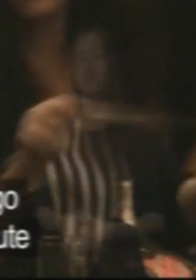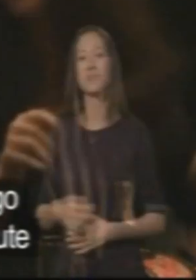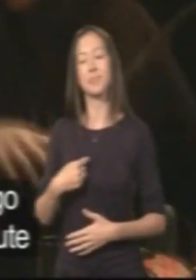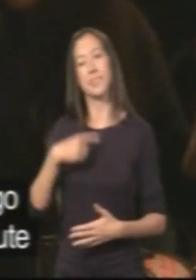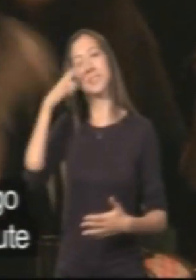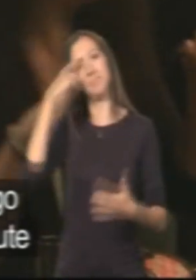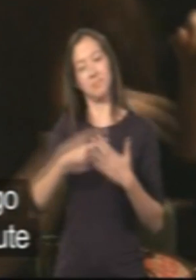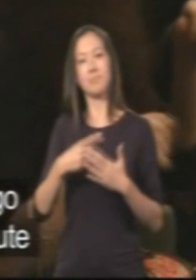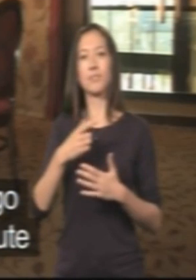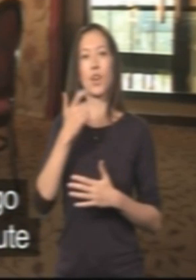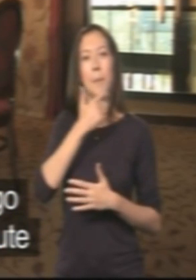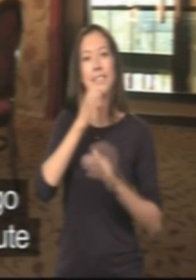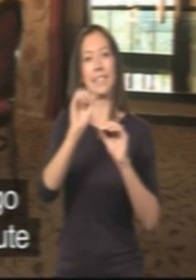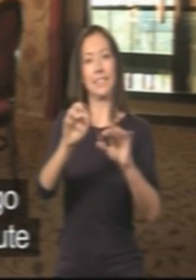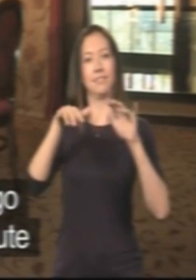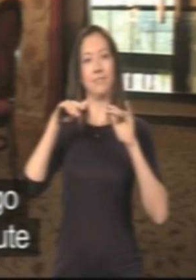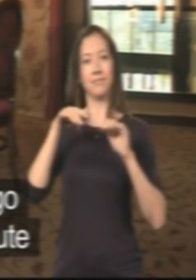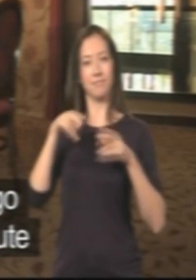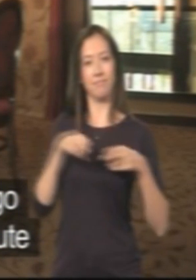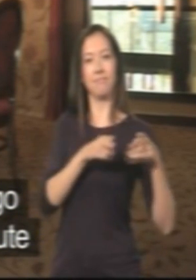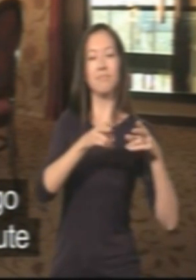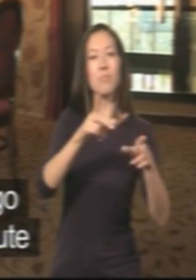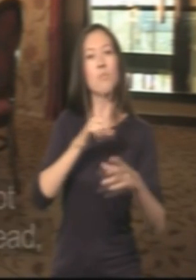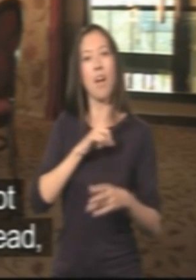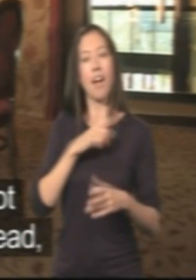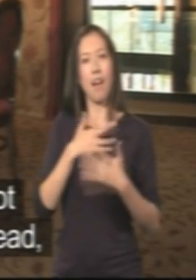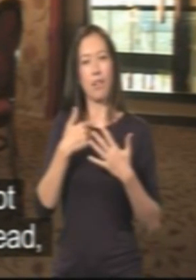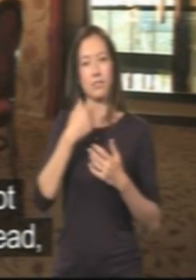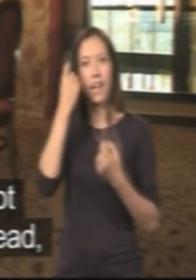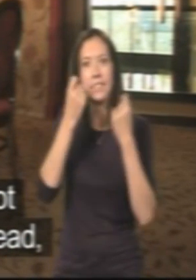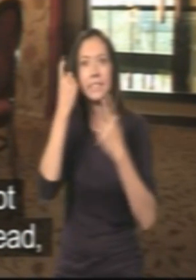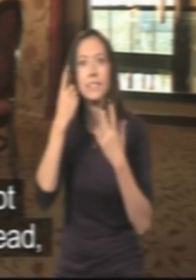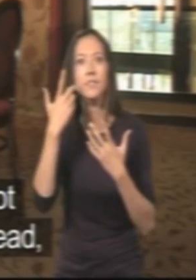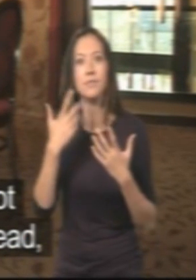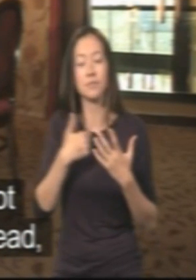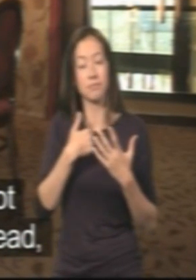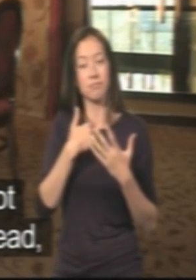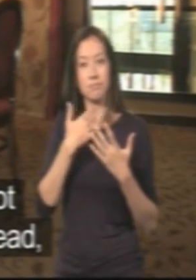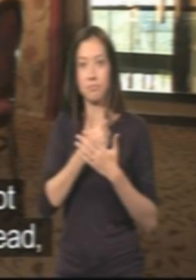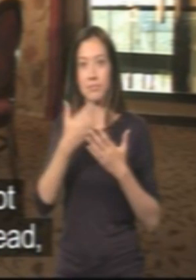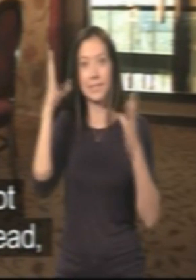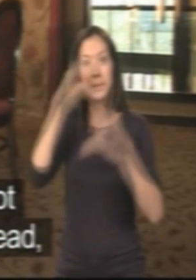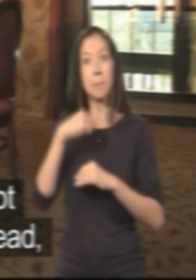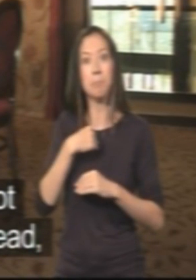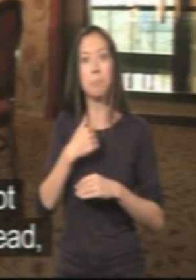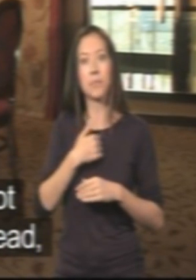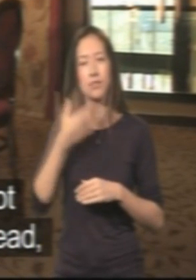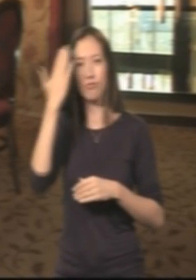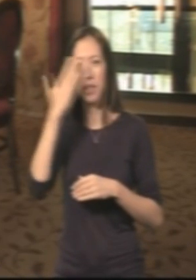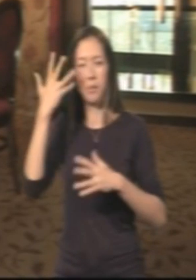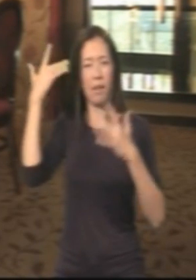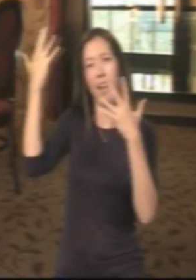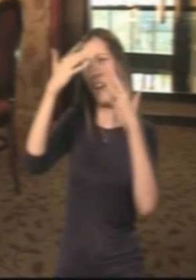I decided to go the comedy hypnotist route, because I often have a lot of ideas come into my head,